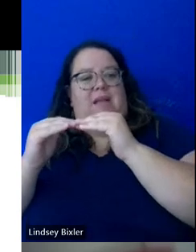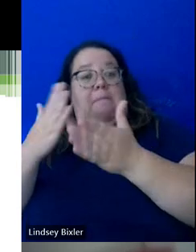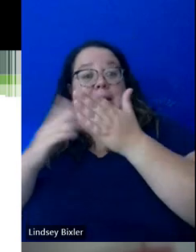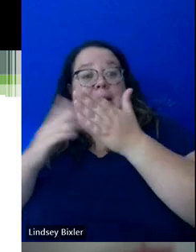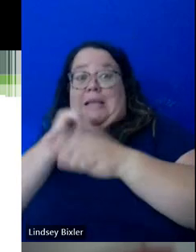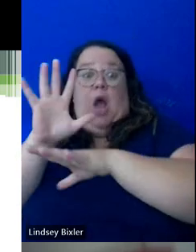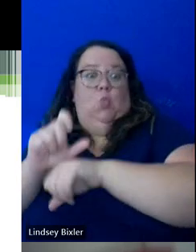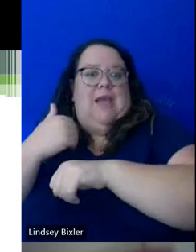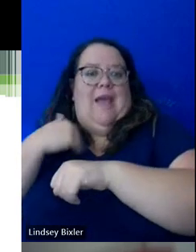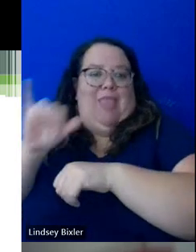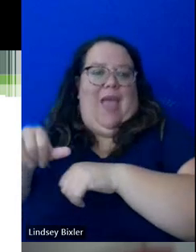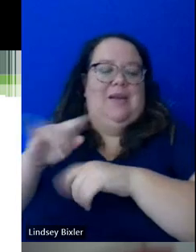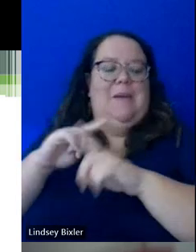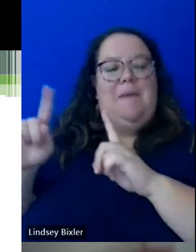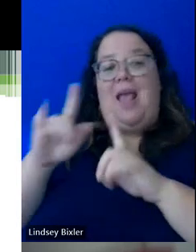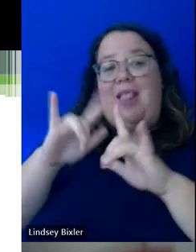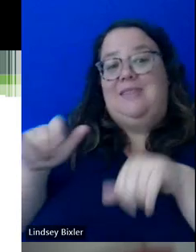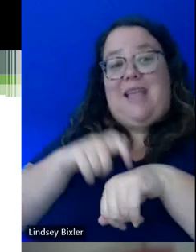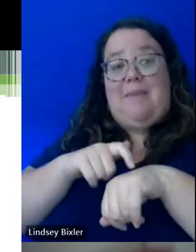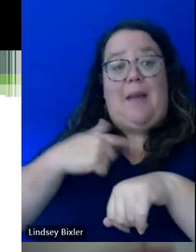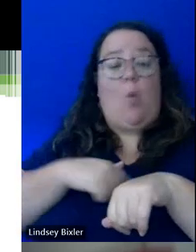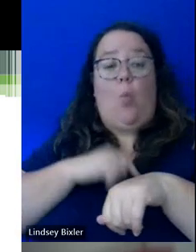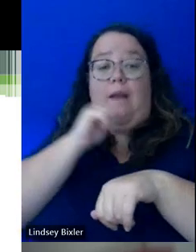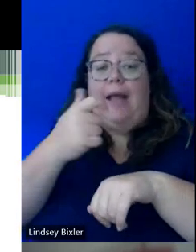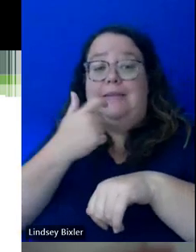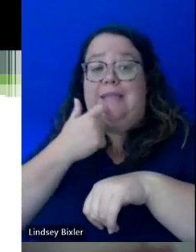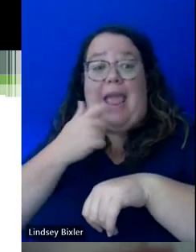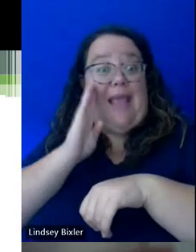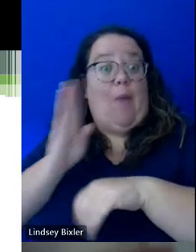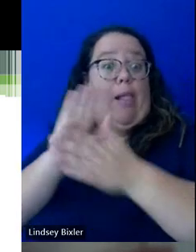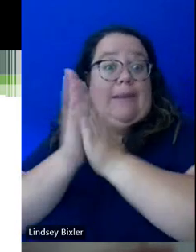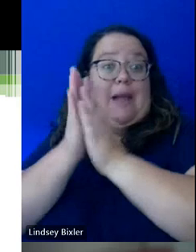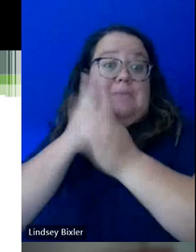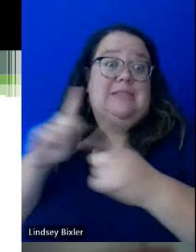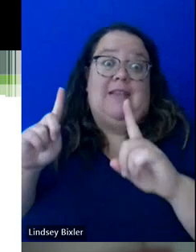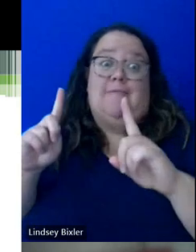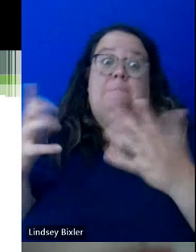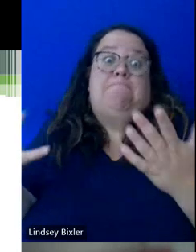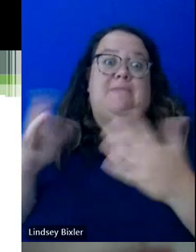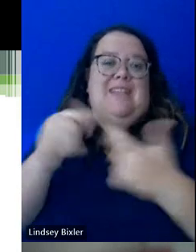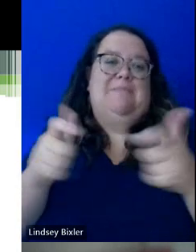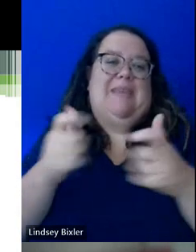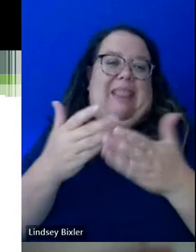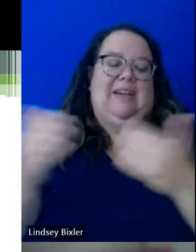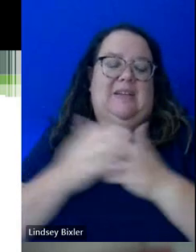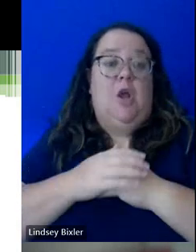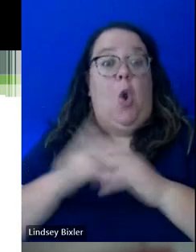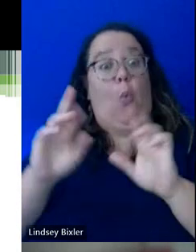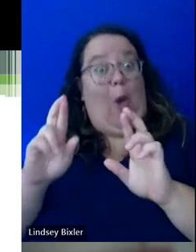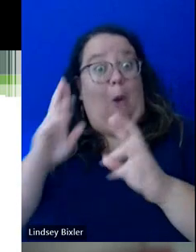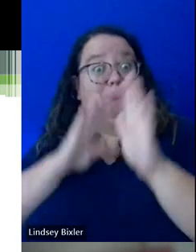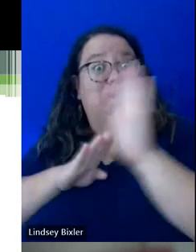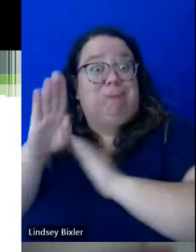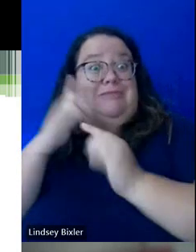And at the same time, we're not also saying that they're going to be successful. So that's a that's a big thing. We hope that they are.